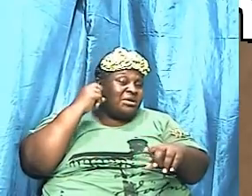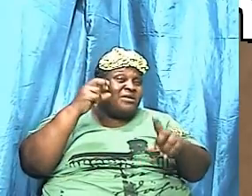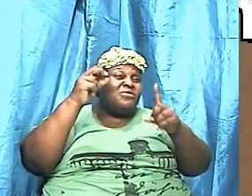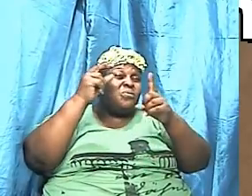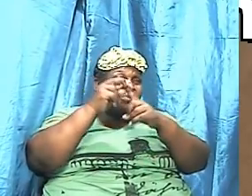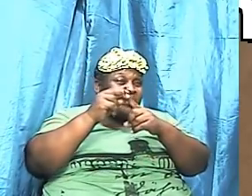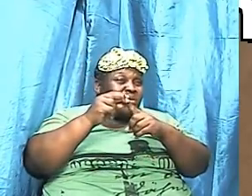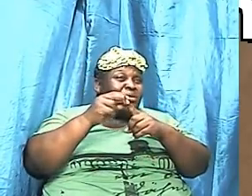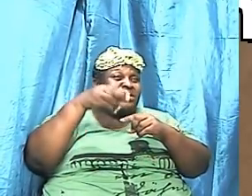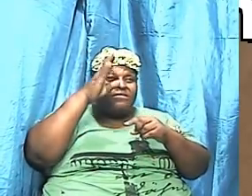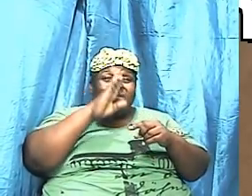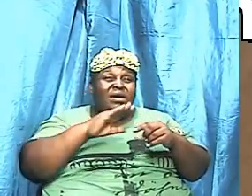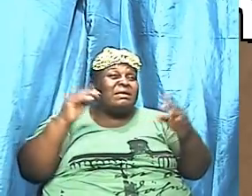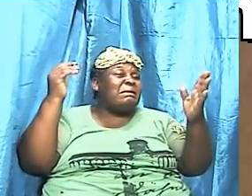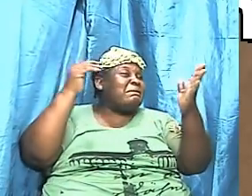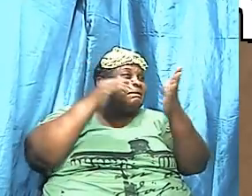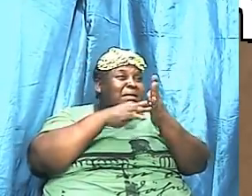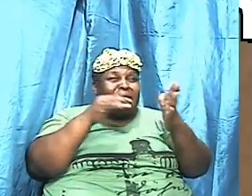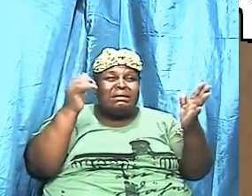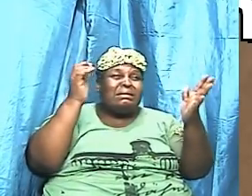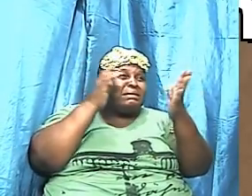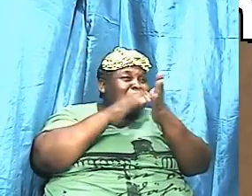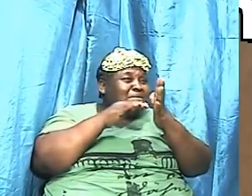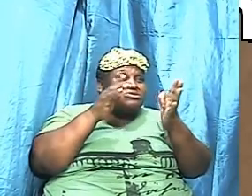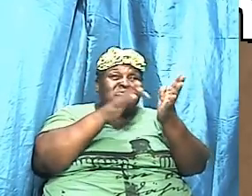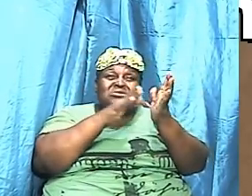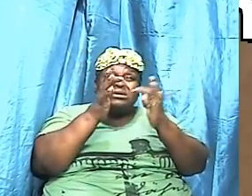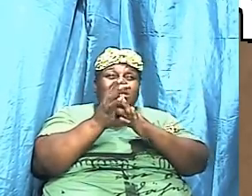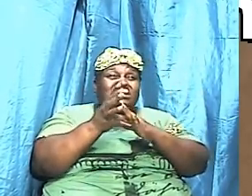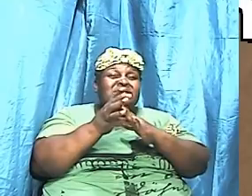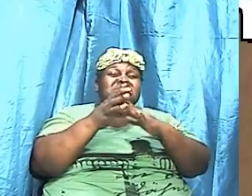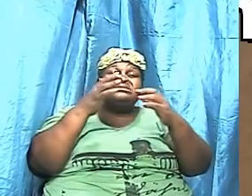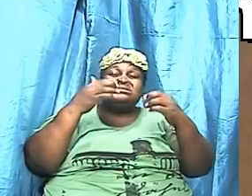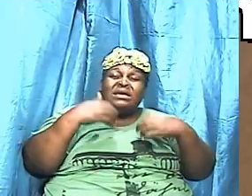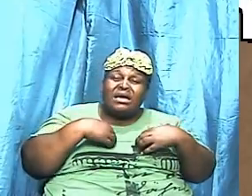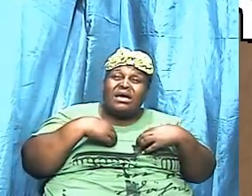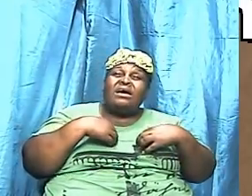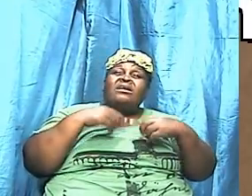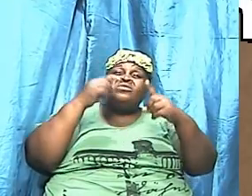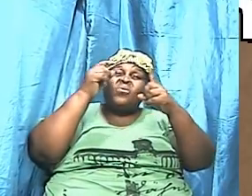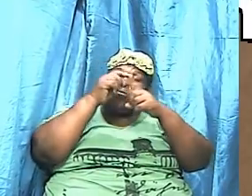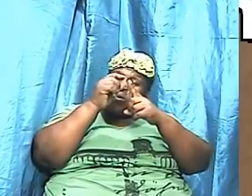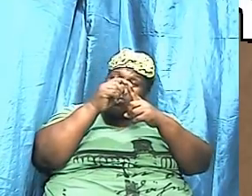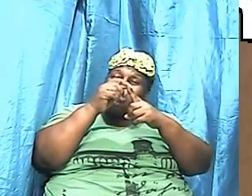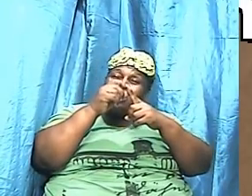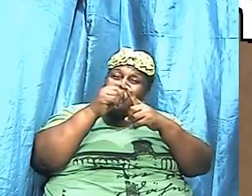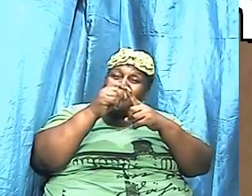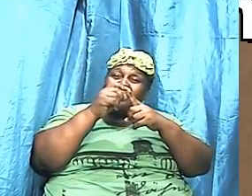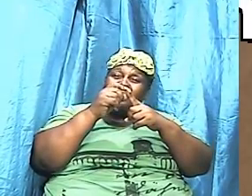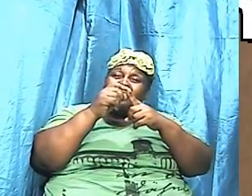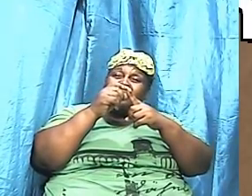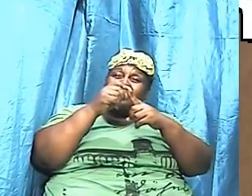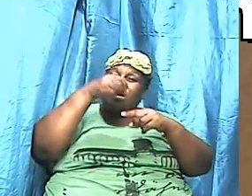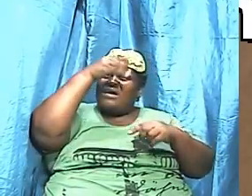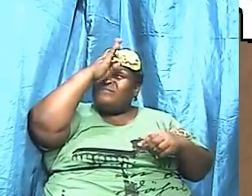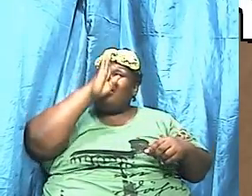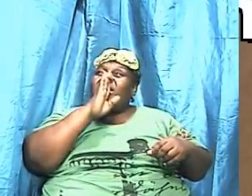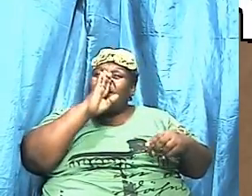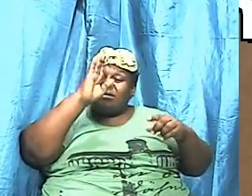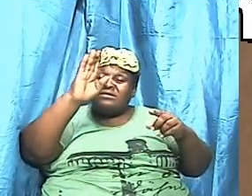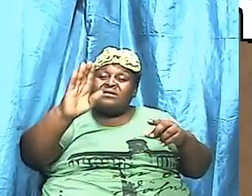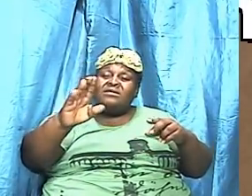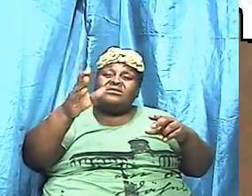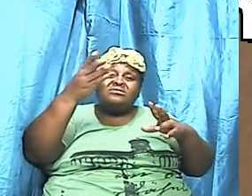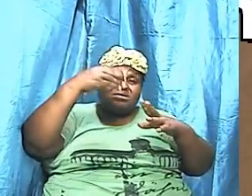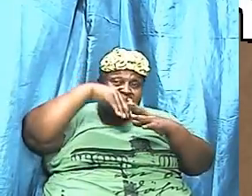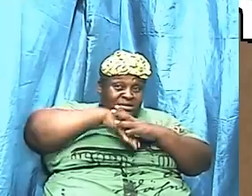into the synagogue he had the word of God dwelling inside of him and over a period of